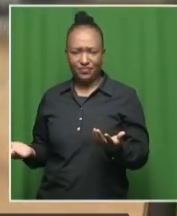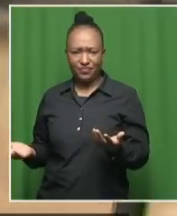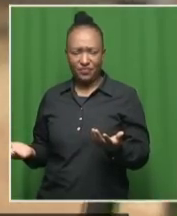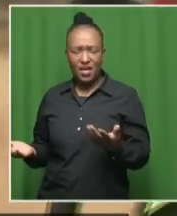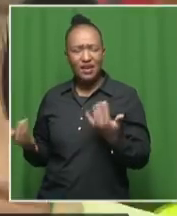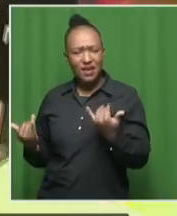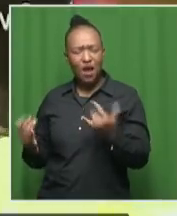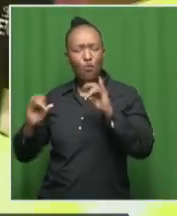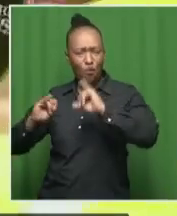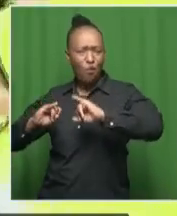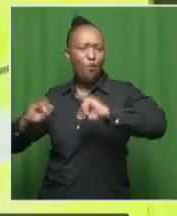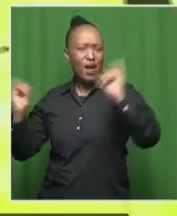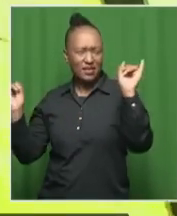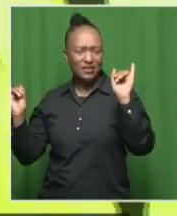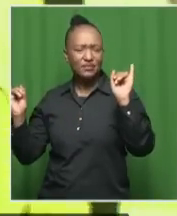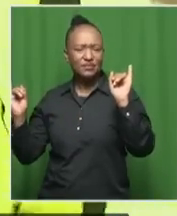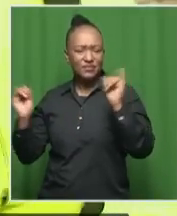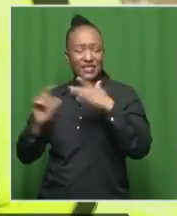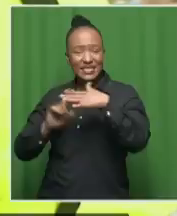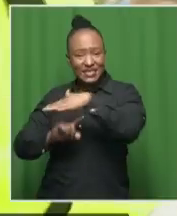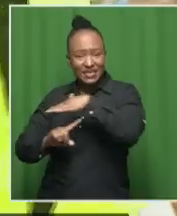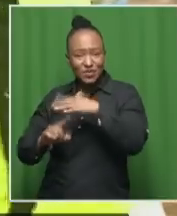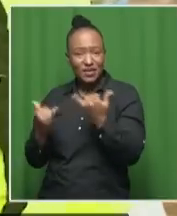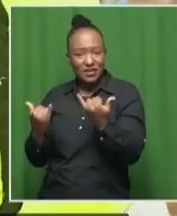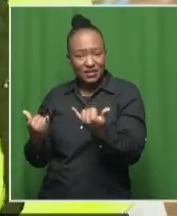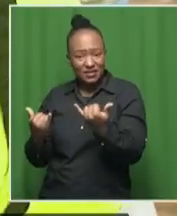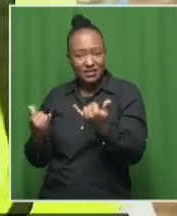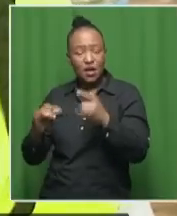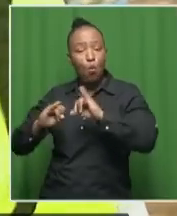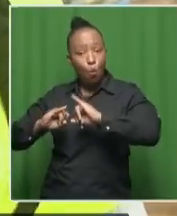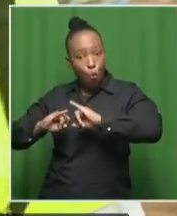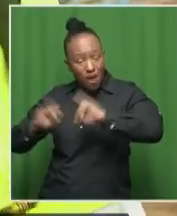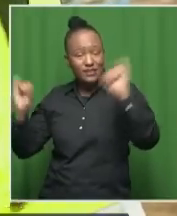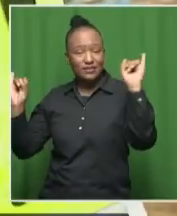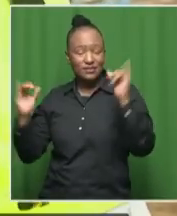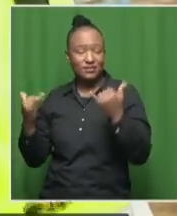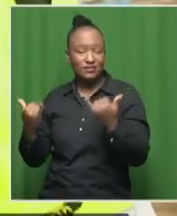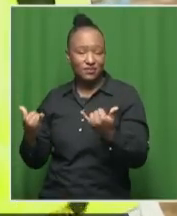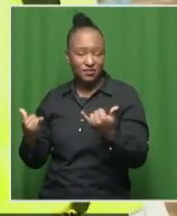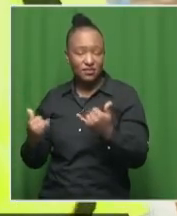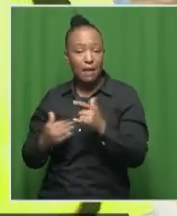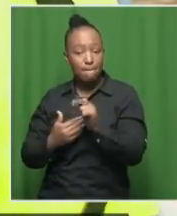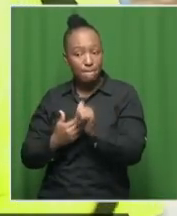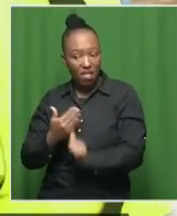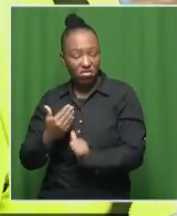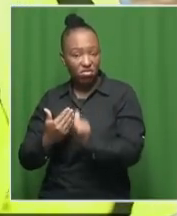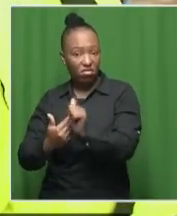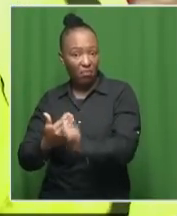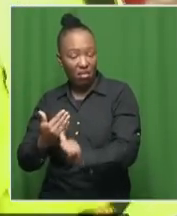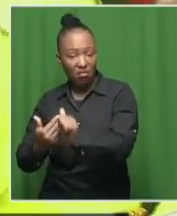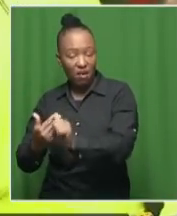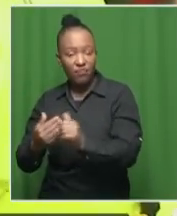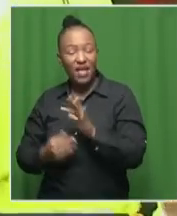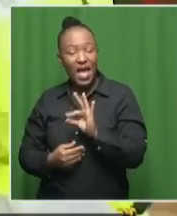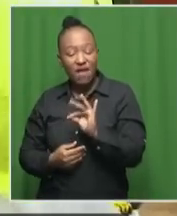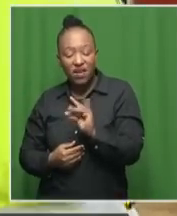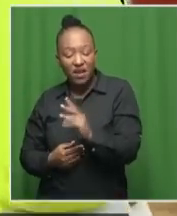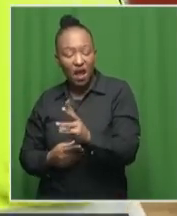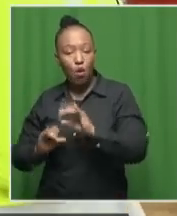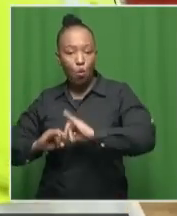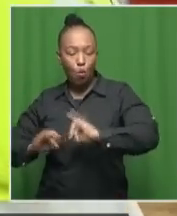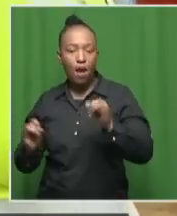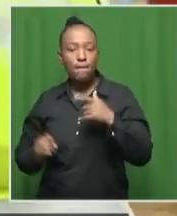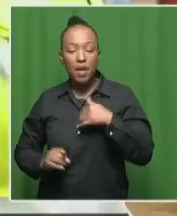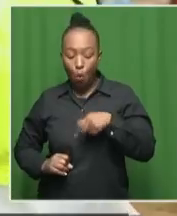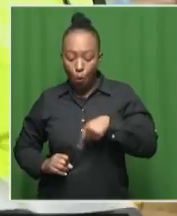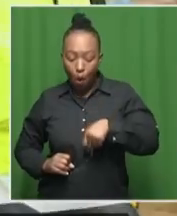worse. The situation is actually worsening every month, every day, as they say. They can't walk the